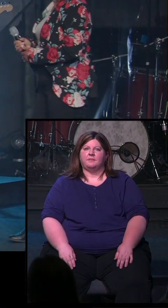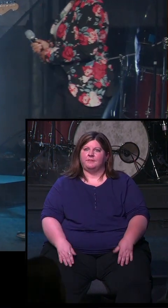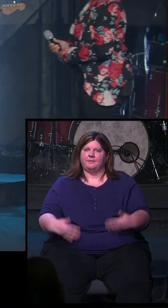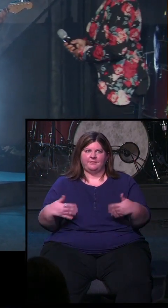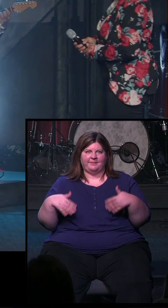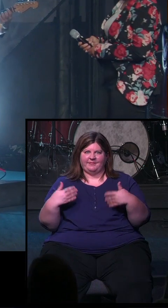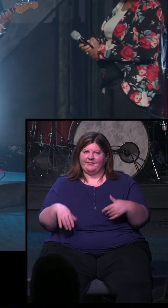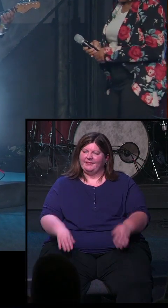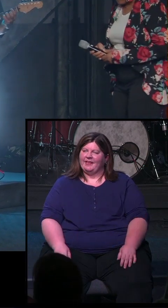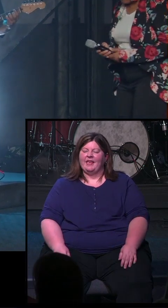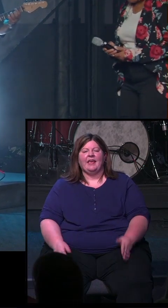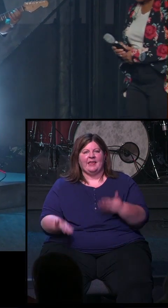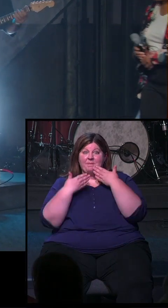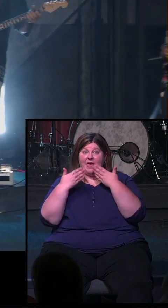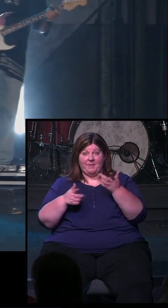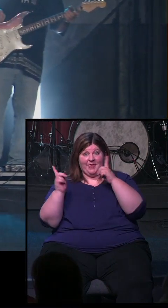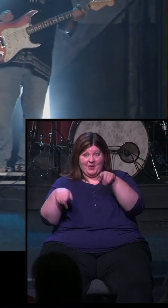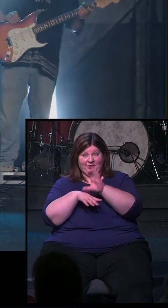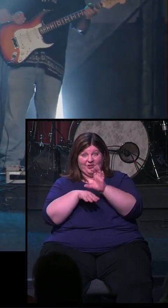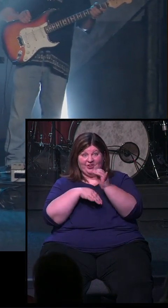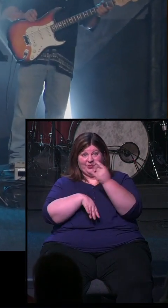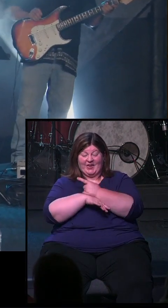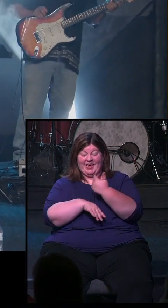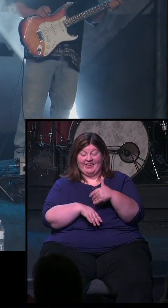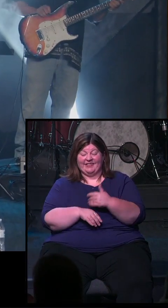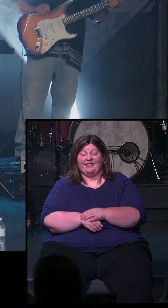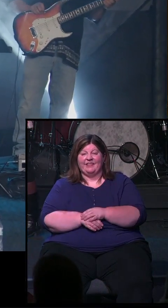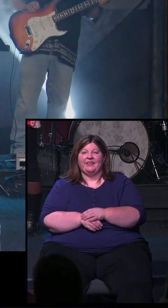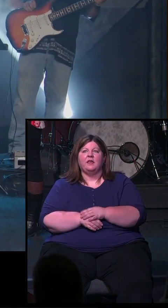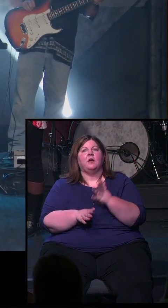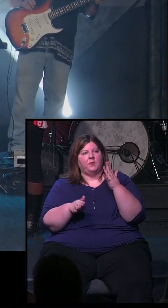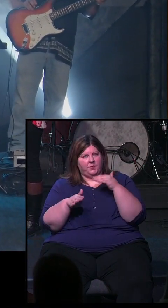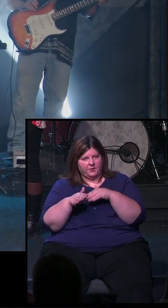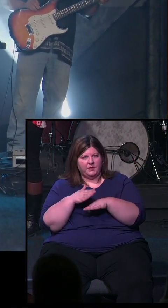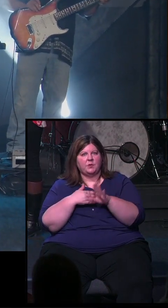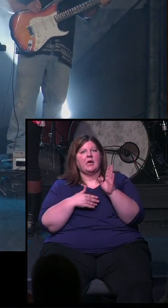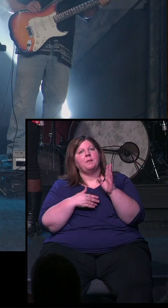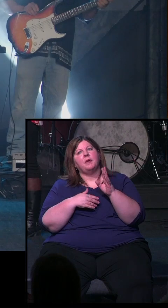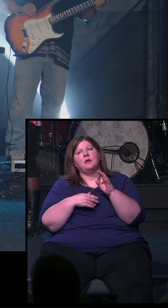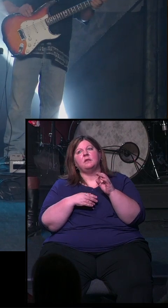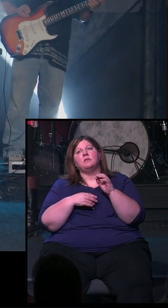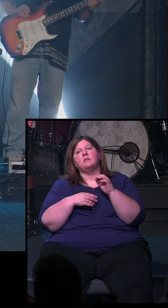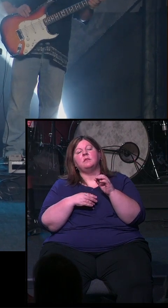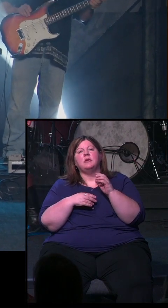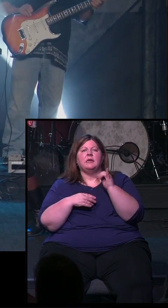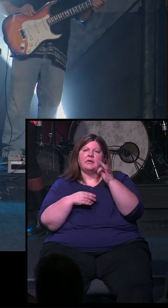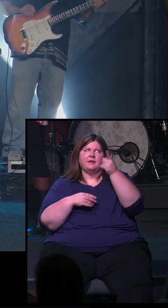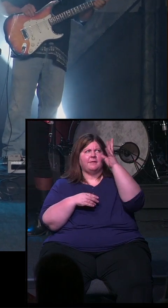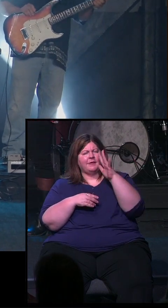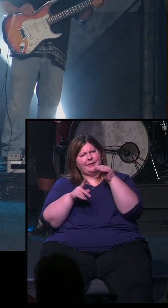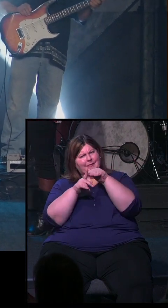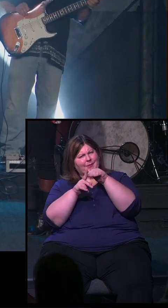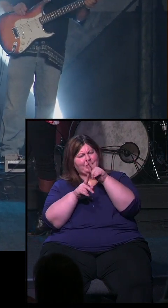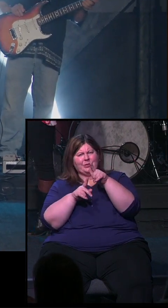Amen, are you glad you came to church today? Man, if you were new If you came even just to be with a family member And if God spoke to you If